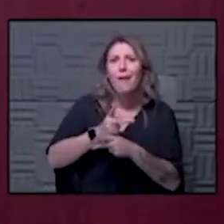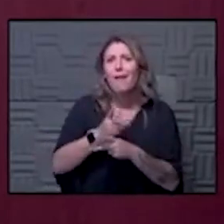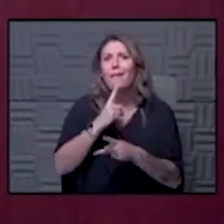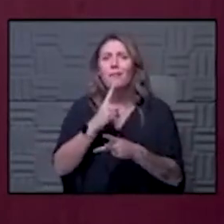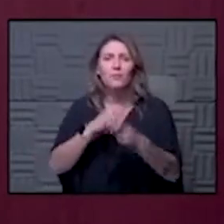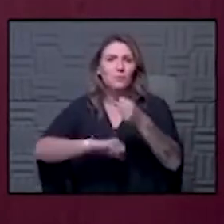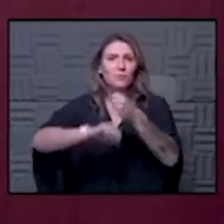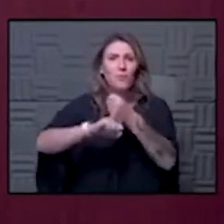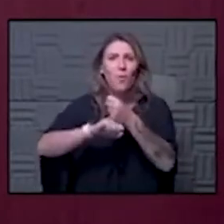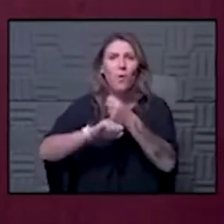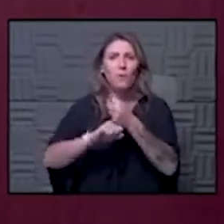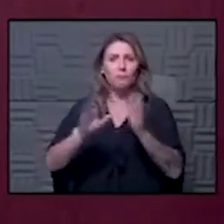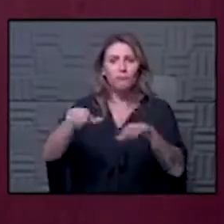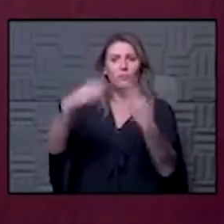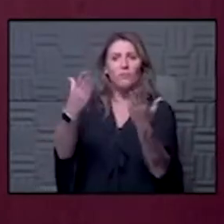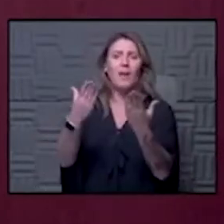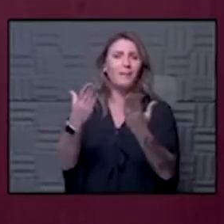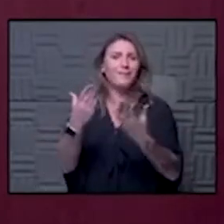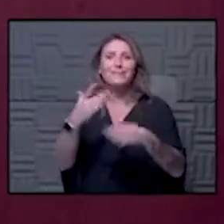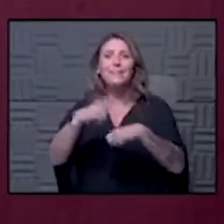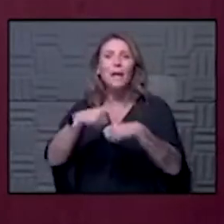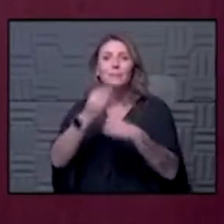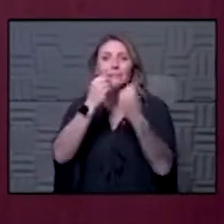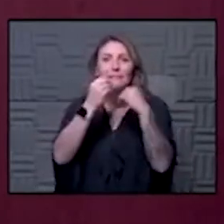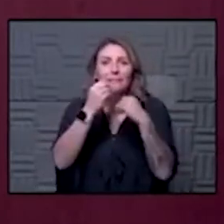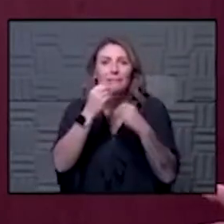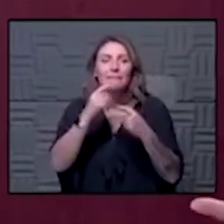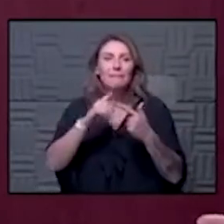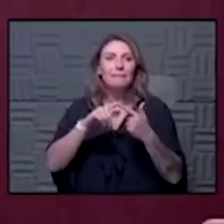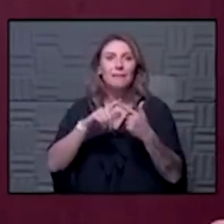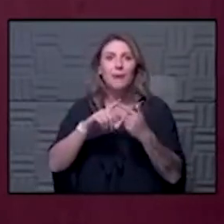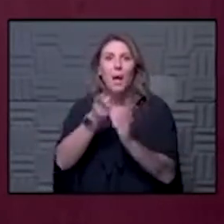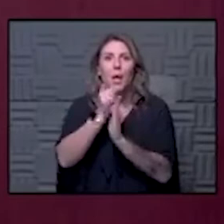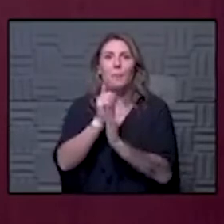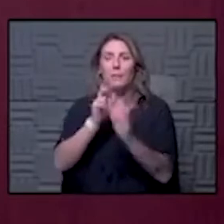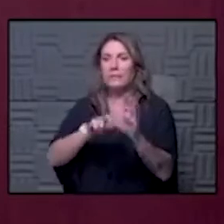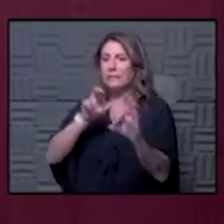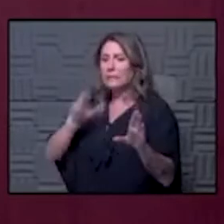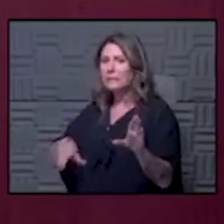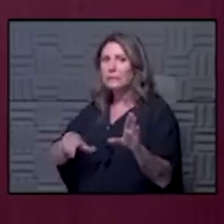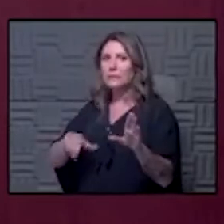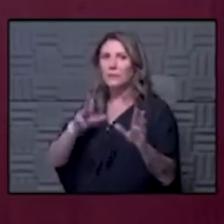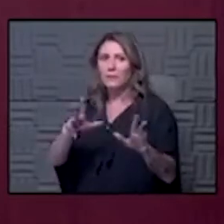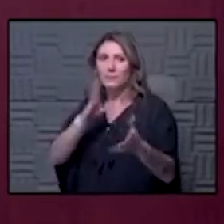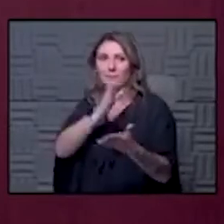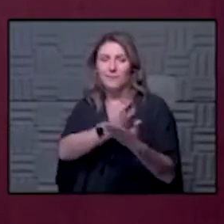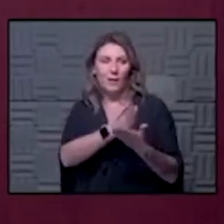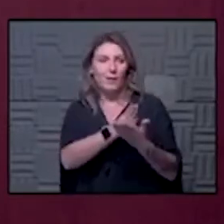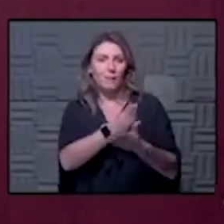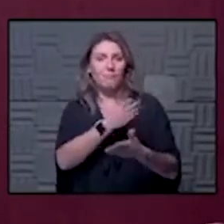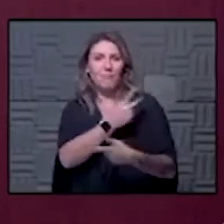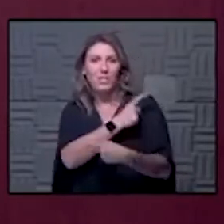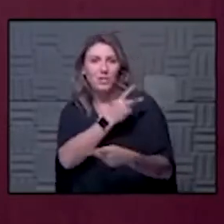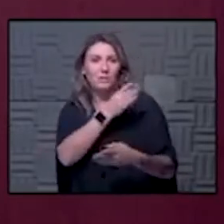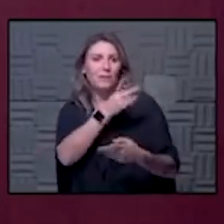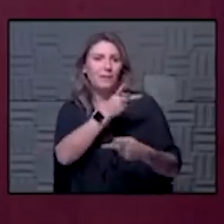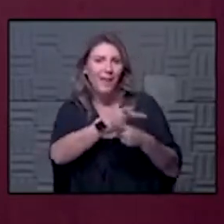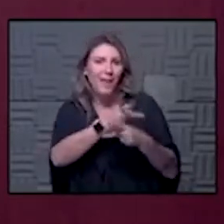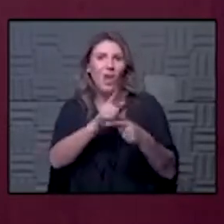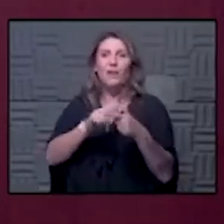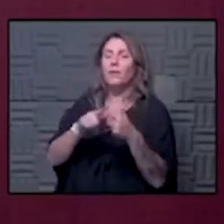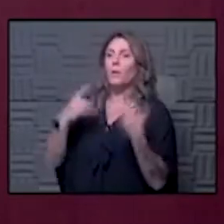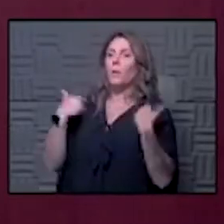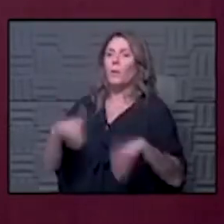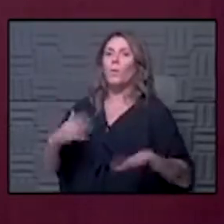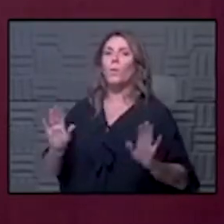providing space for time to eat and time to take a minute to step away from patient care ensuring that physicians and health care providers